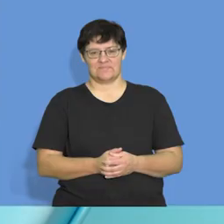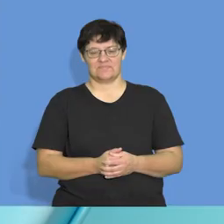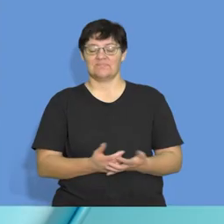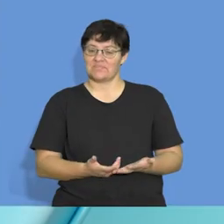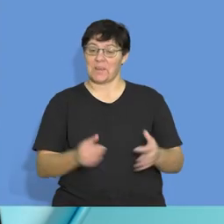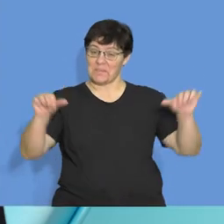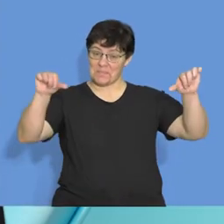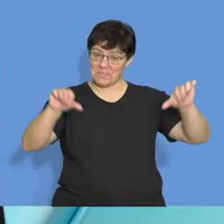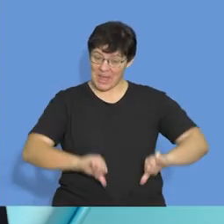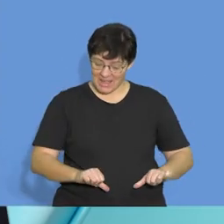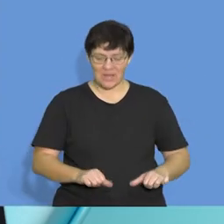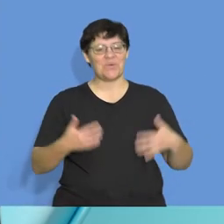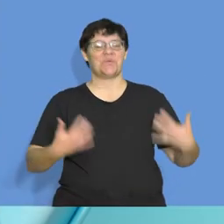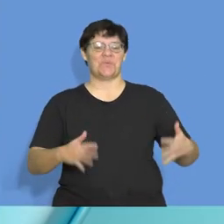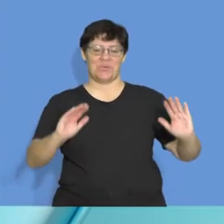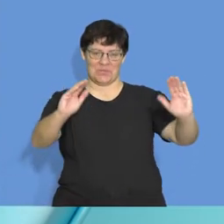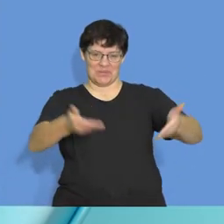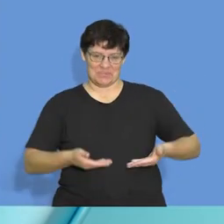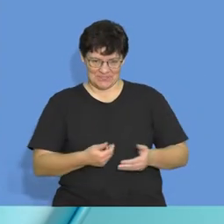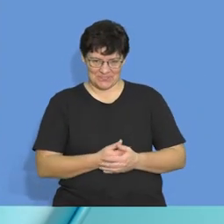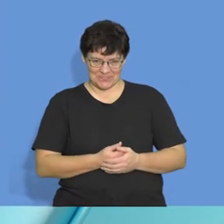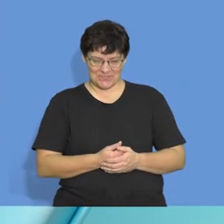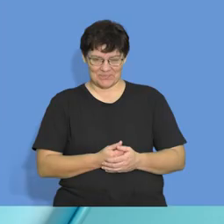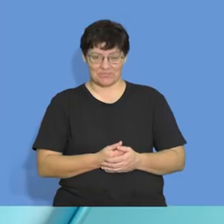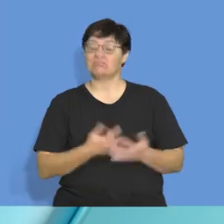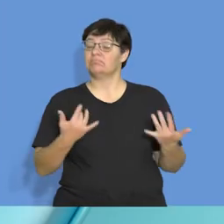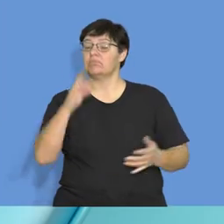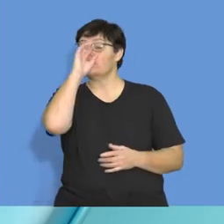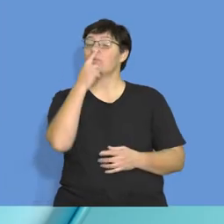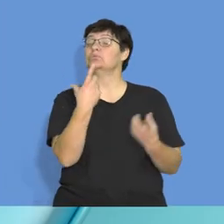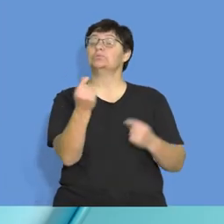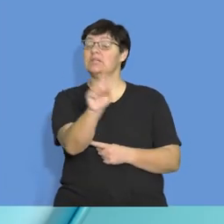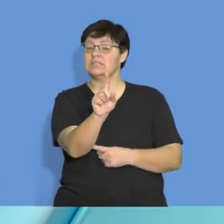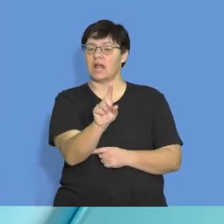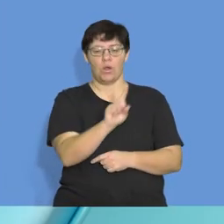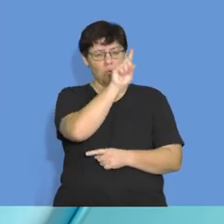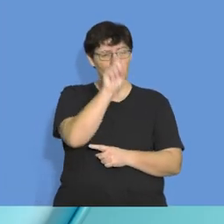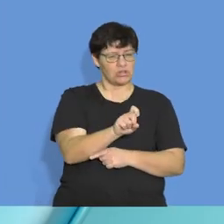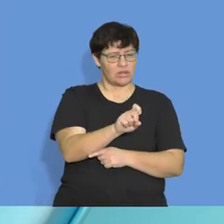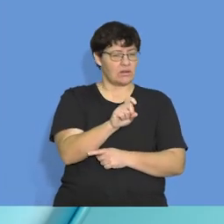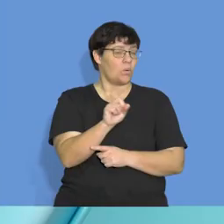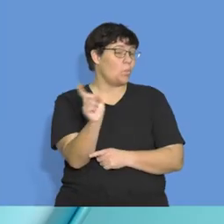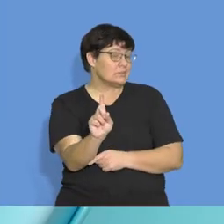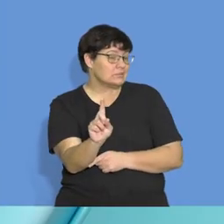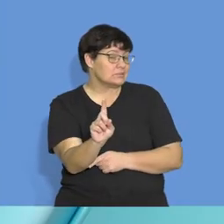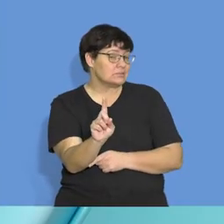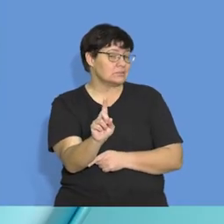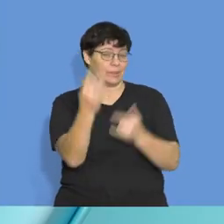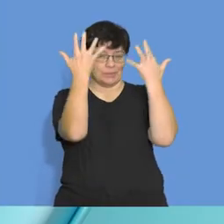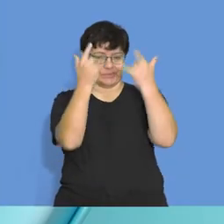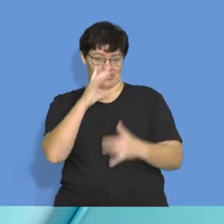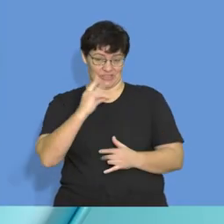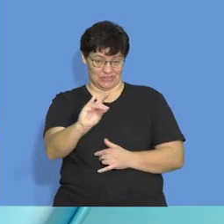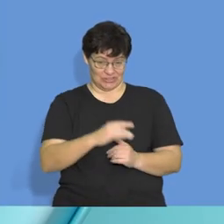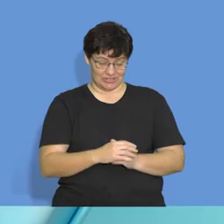Welcome back, accounting boffins. Right? Remember, we're busy with a question on cash budgets. A quick recap.